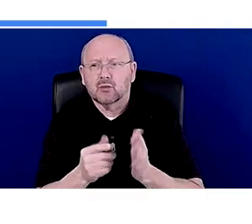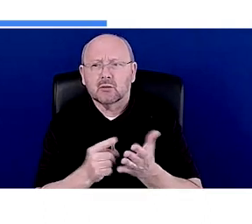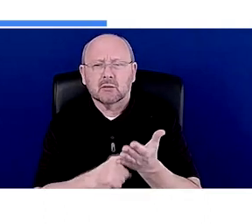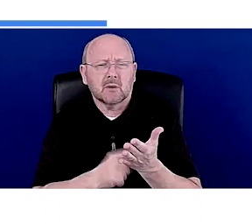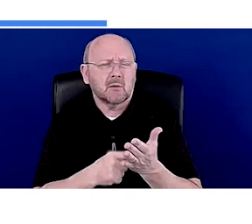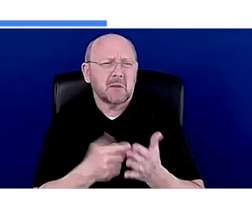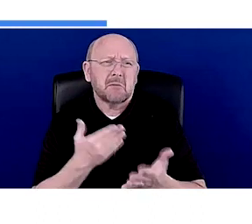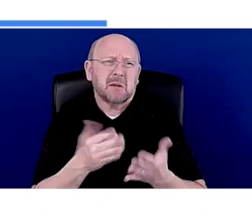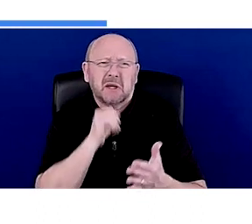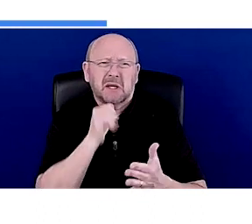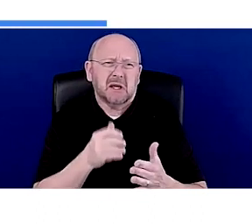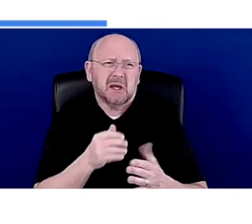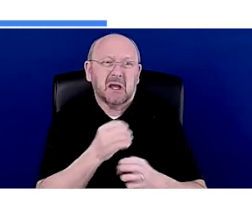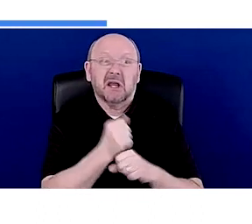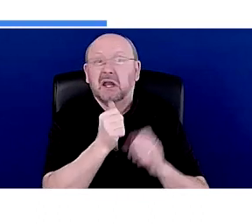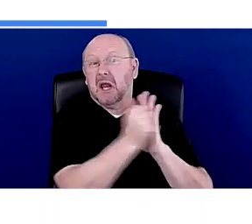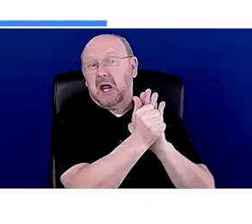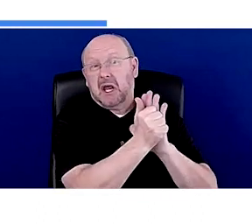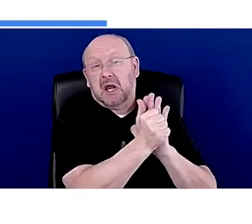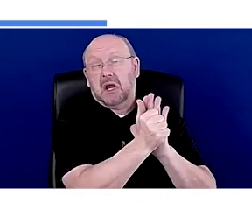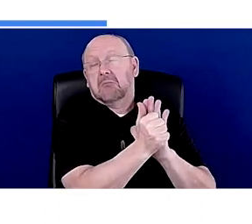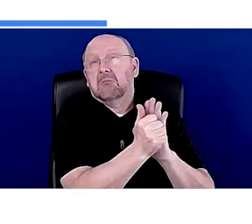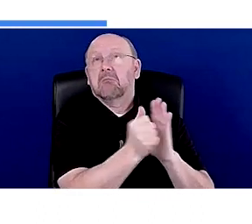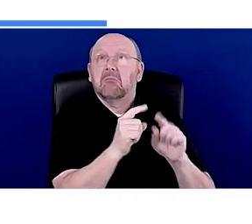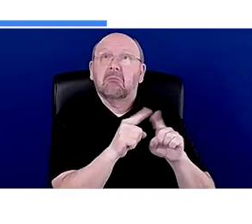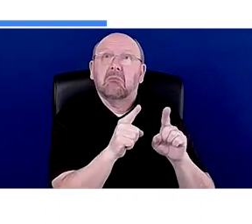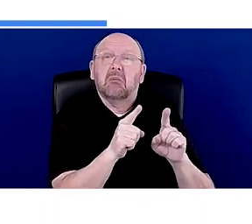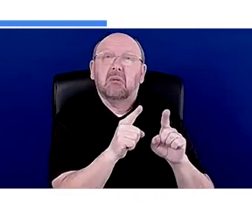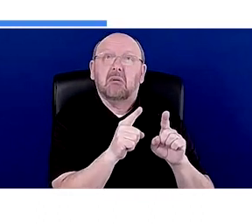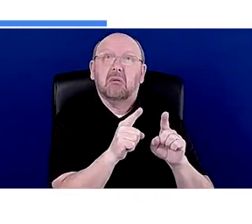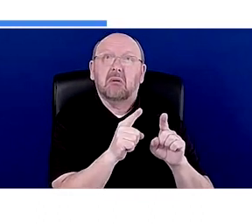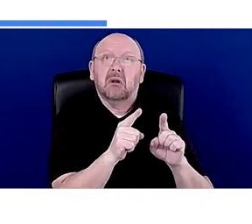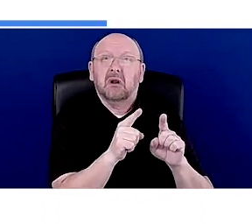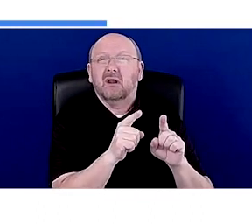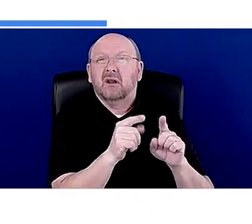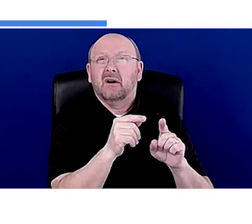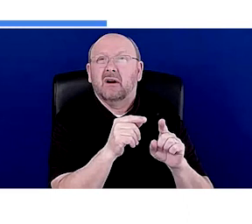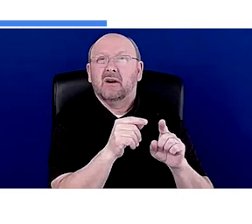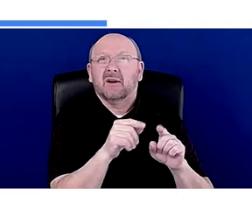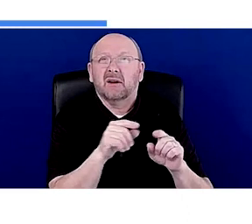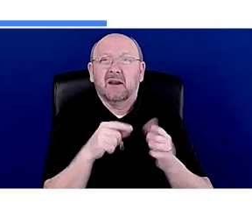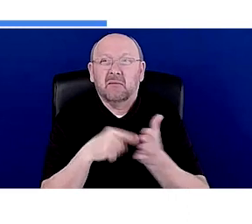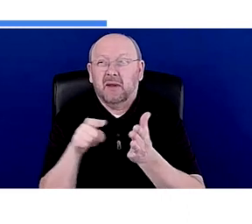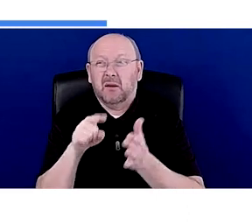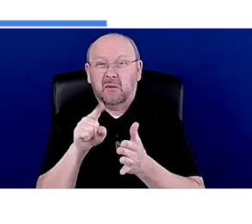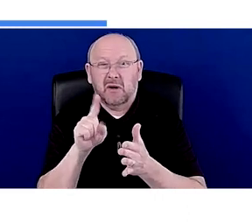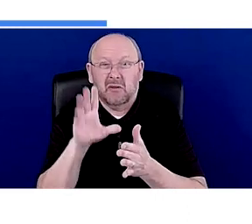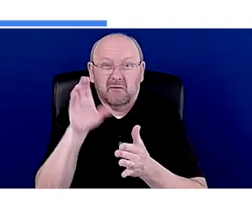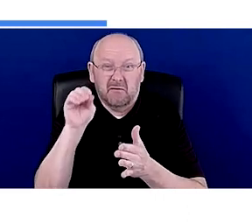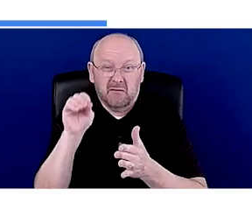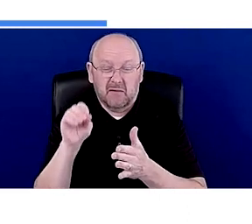um, if I don't buy the textbook, but I really can't afford to pay $150 for this, for this class.